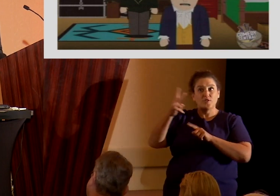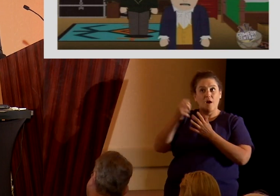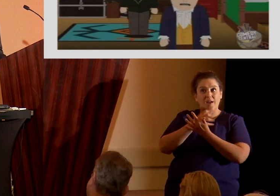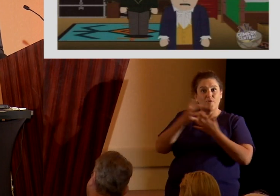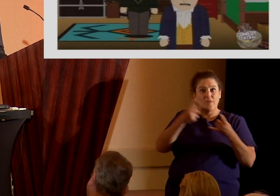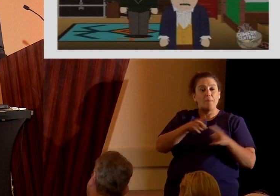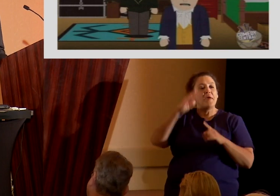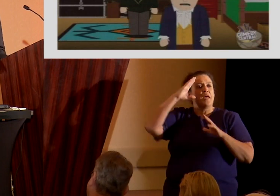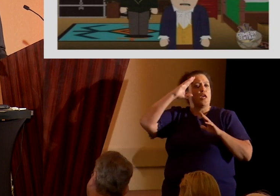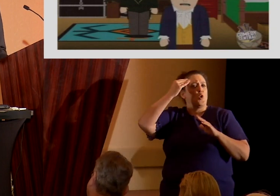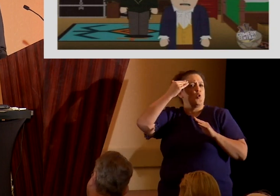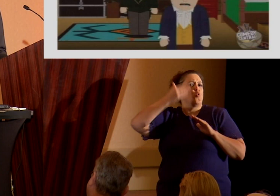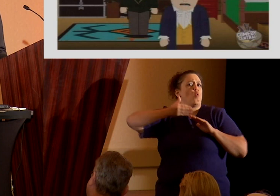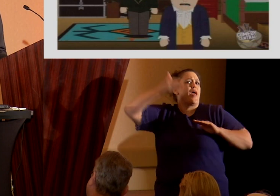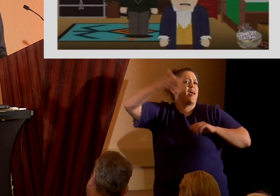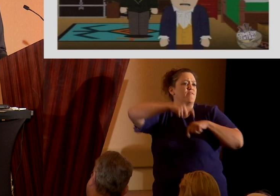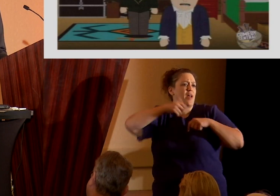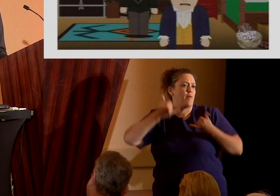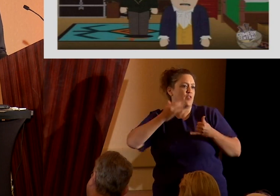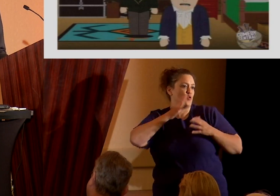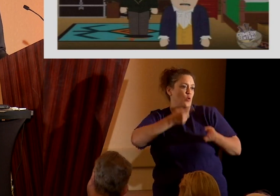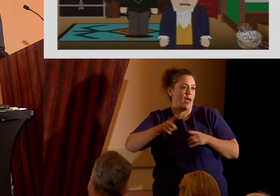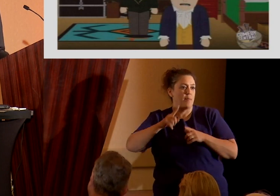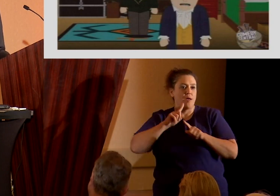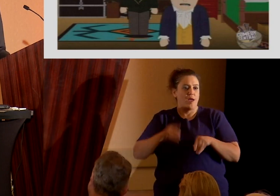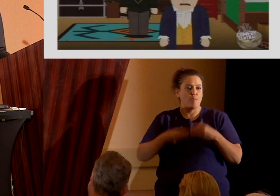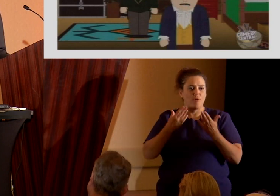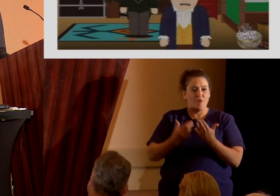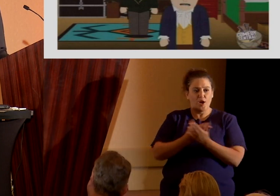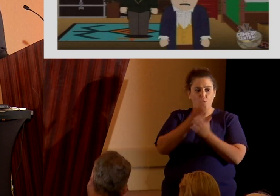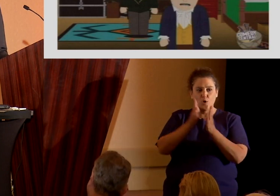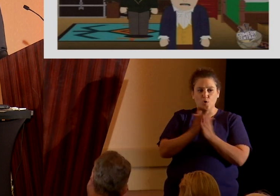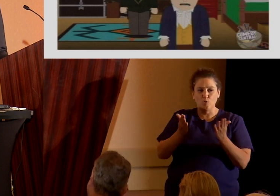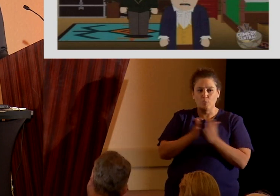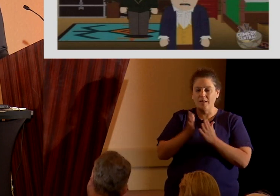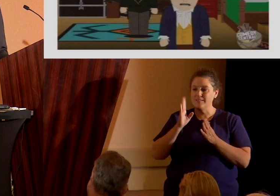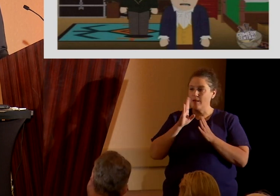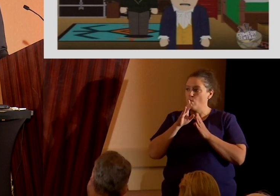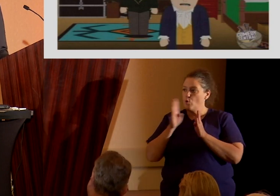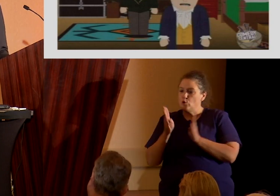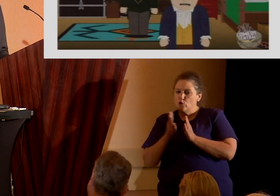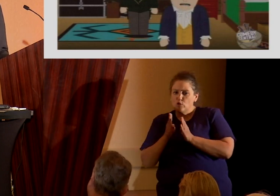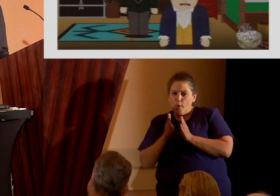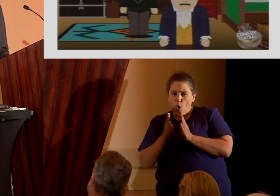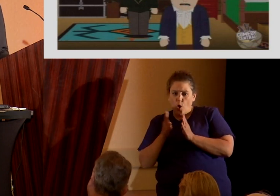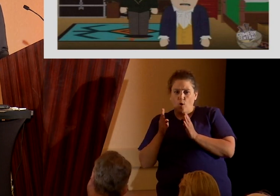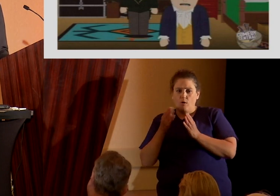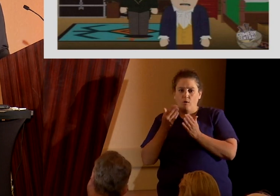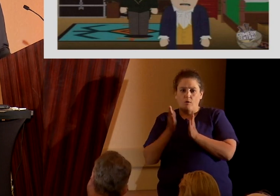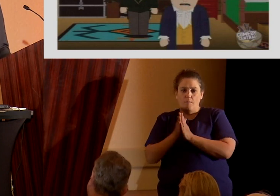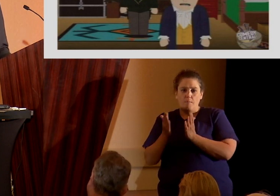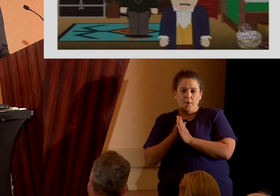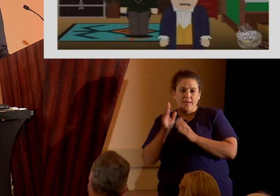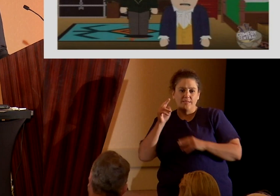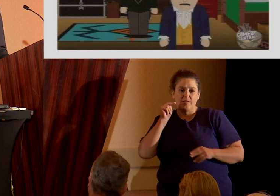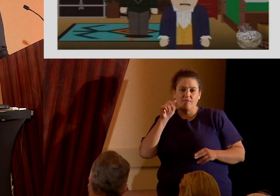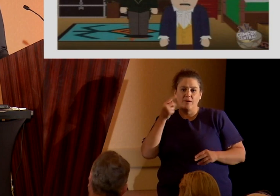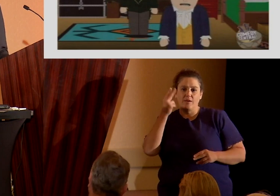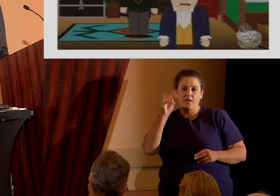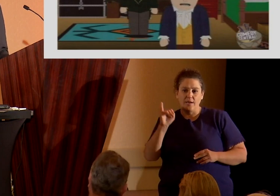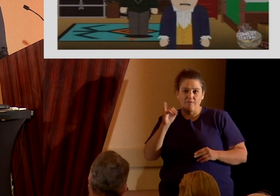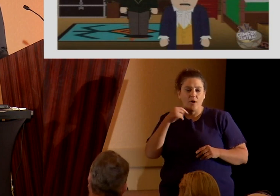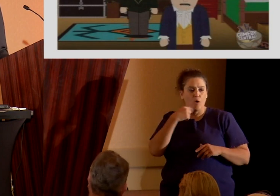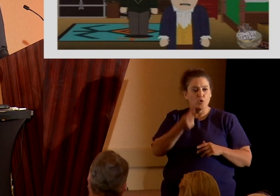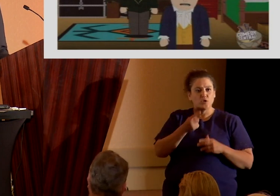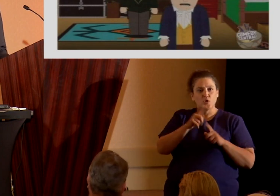ahead of time and provided a new set of plates, the smaller plates, the plates of Nephi, which told a different story, but it was still